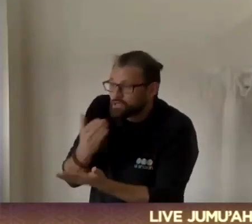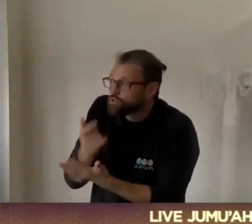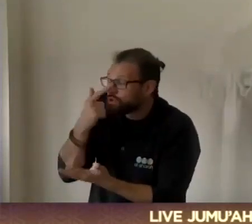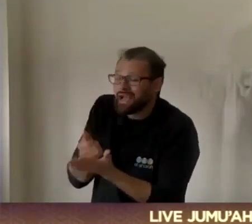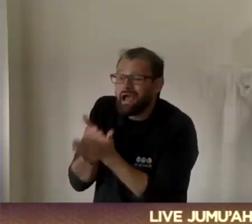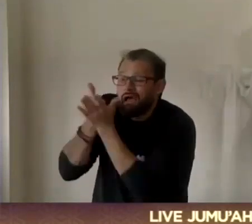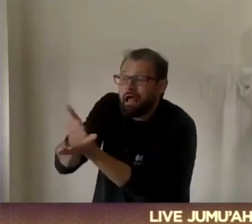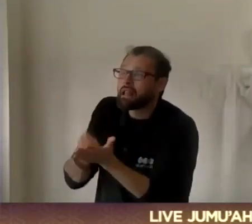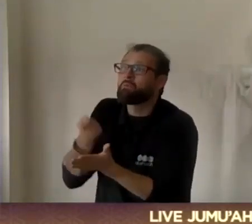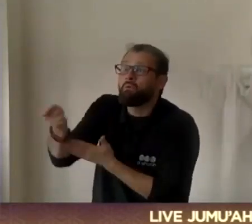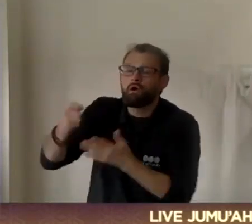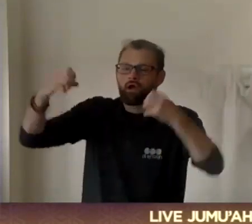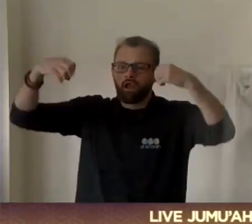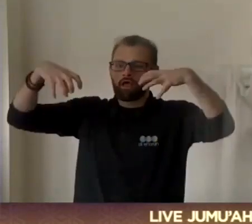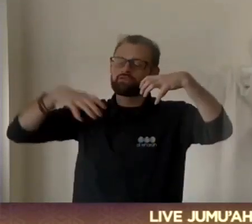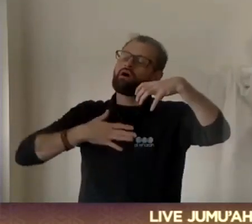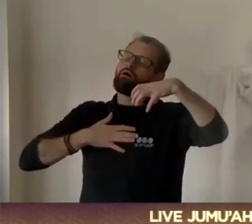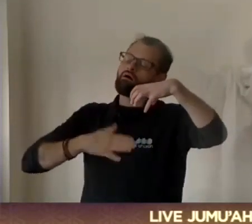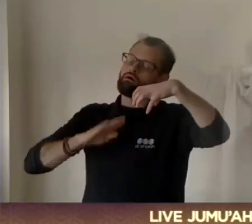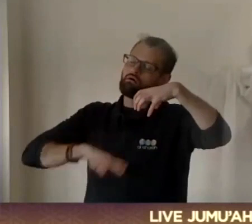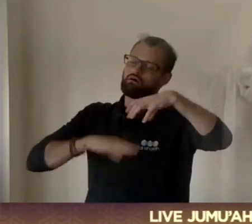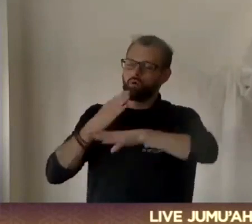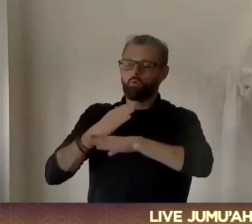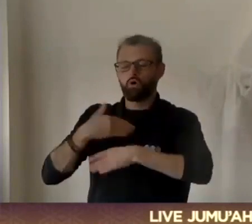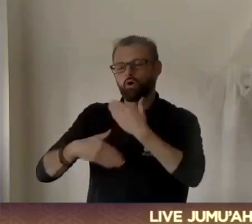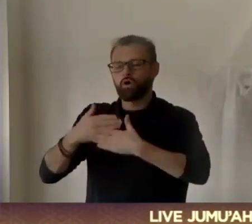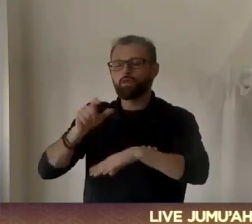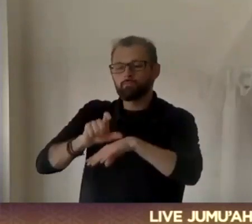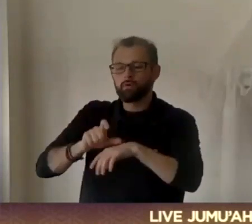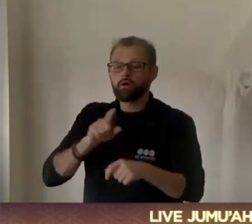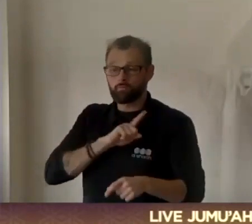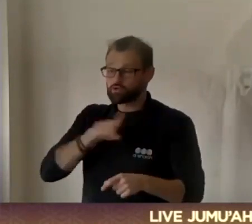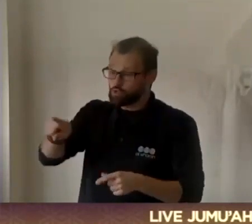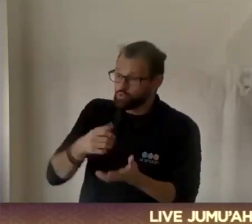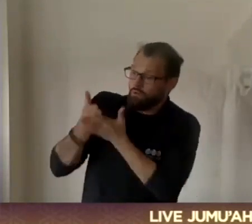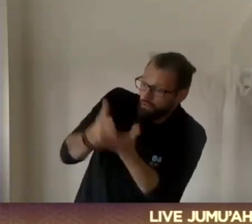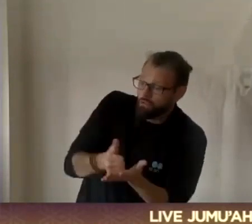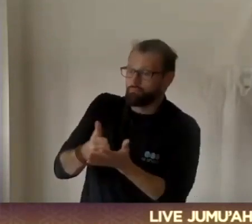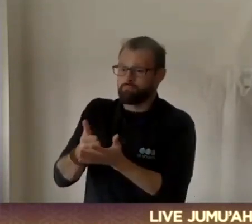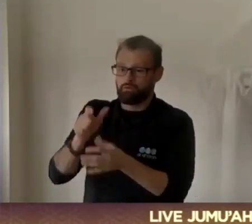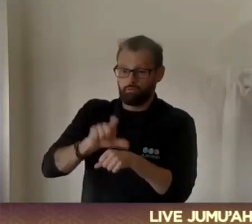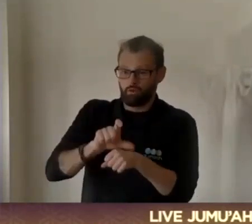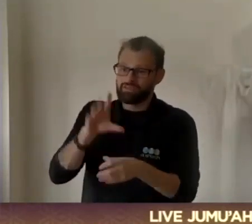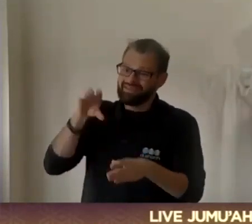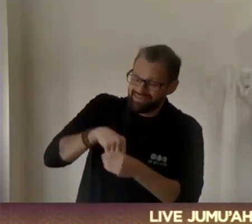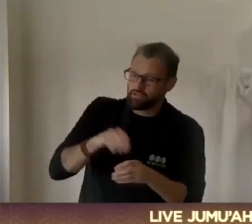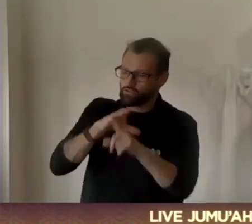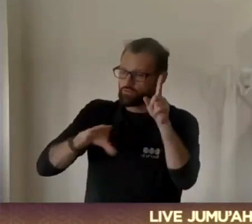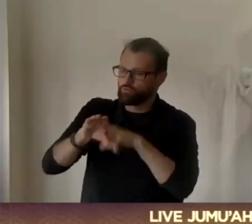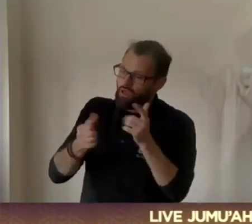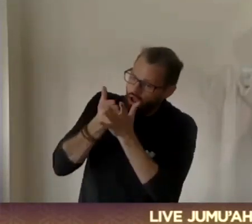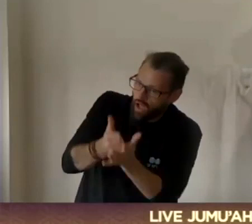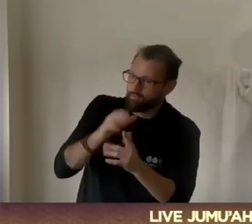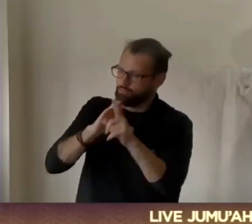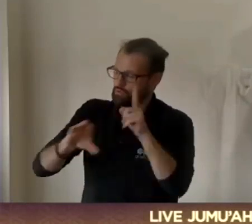Everything else is done because you have helped, contribute, participate and be a member of the community. Allah